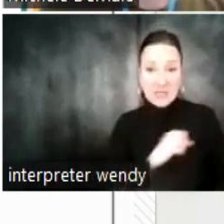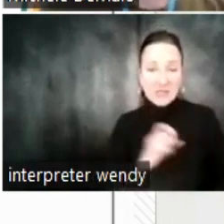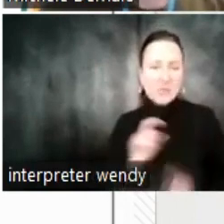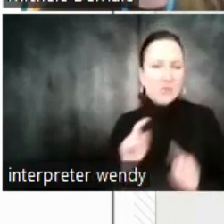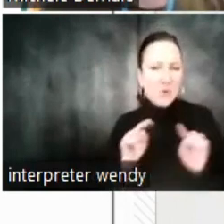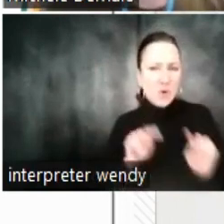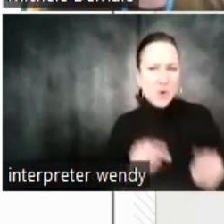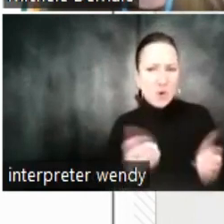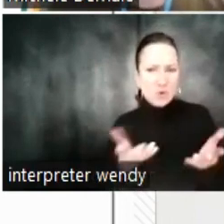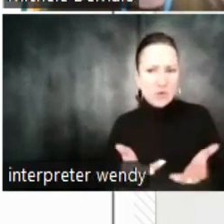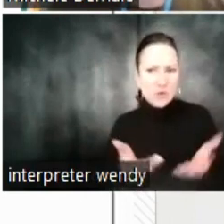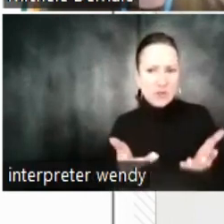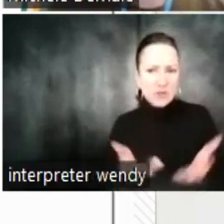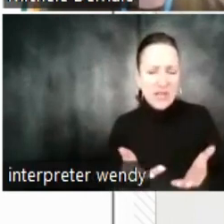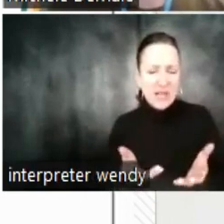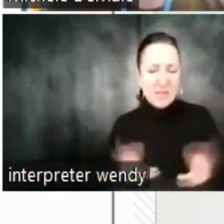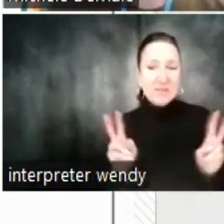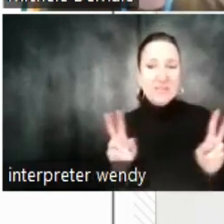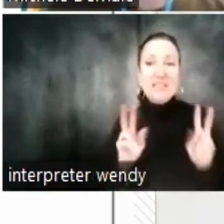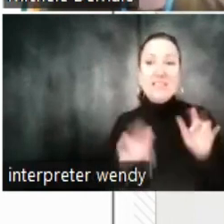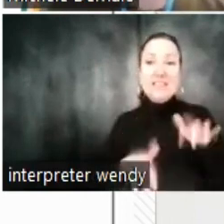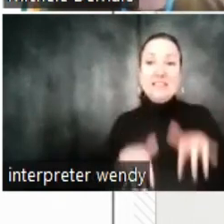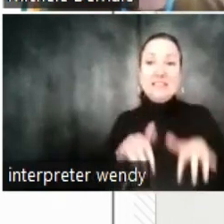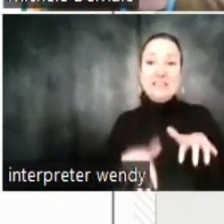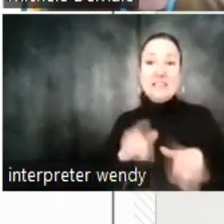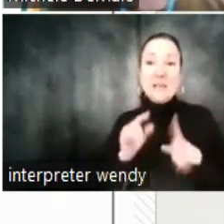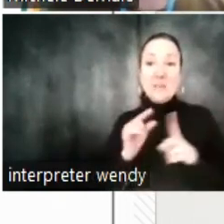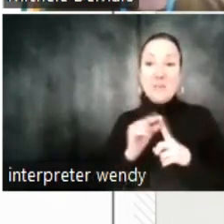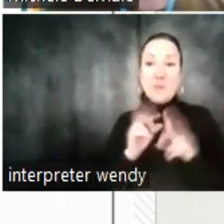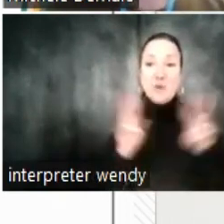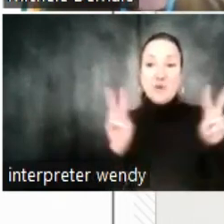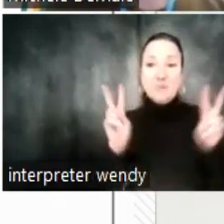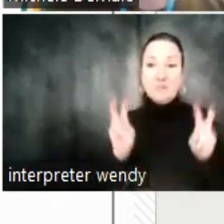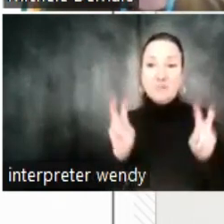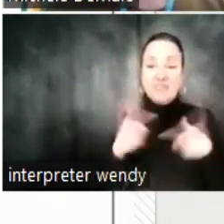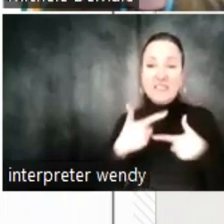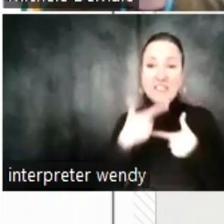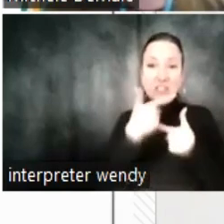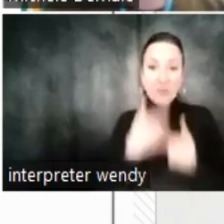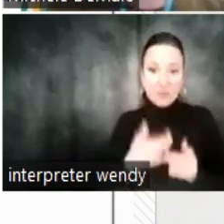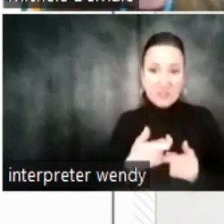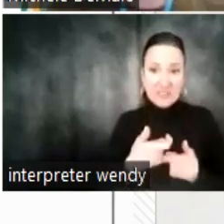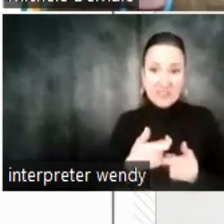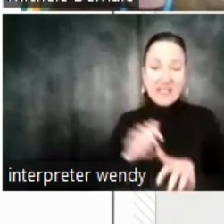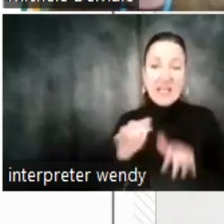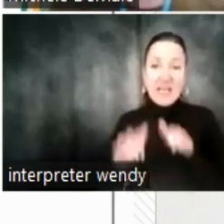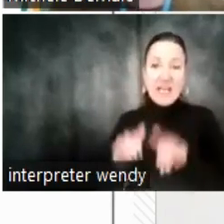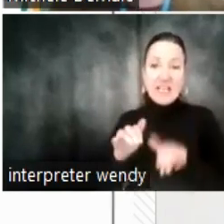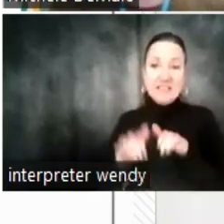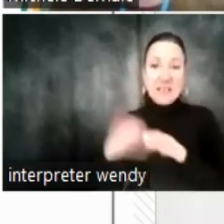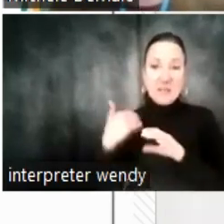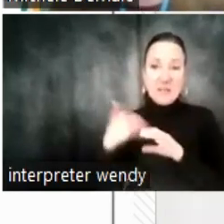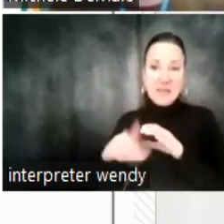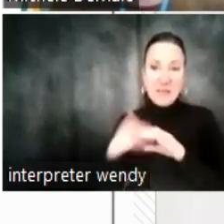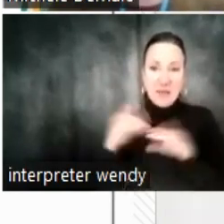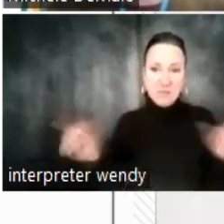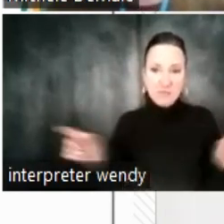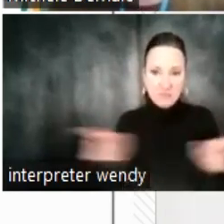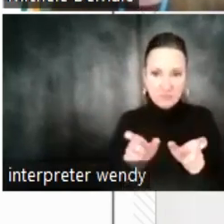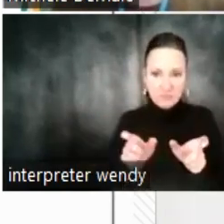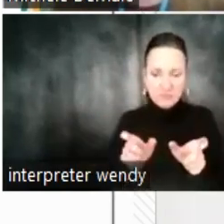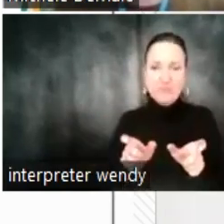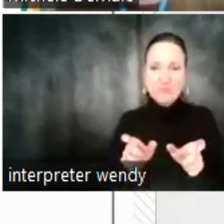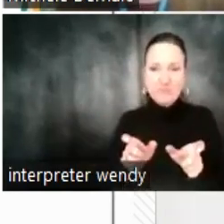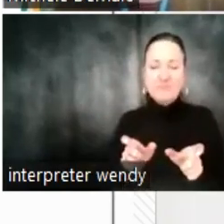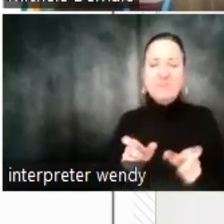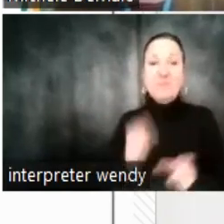right now. Type the word interested and your email address. And if you are new to the Rubin community, we will